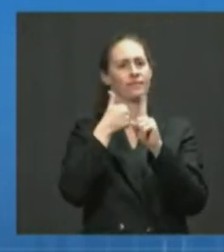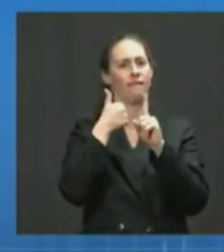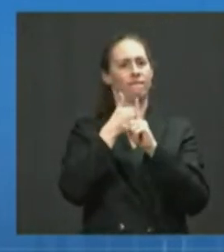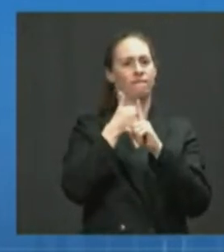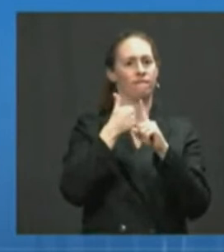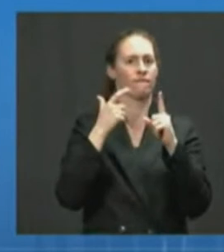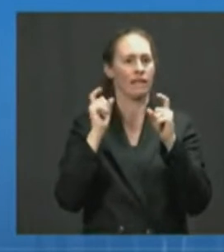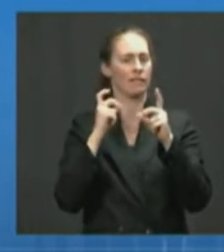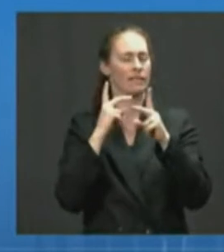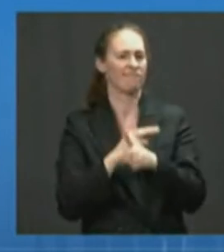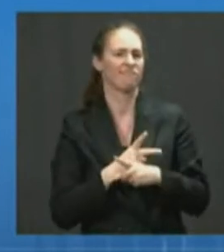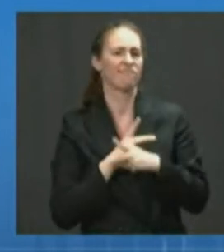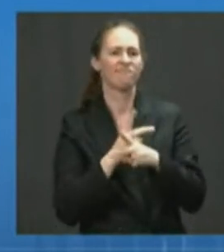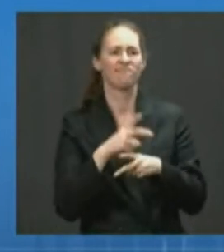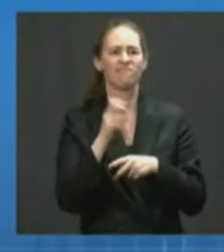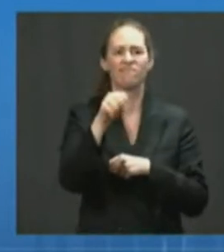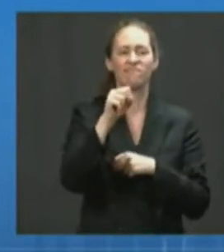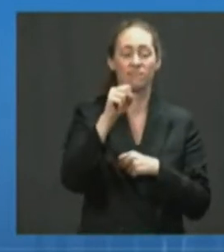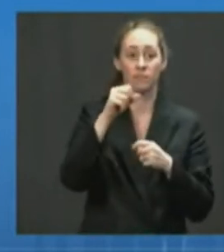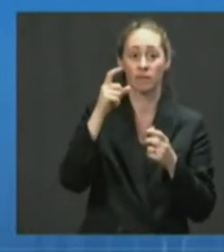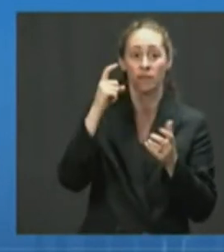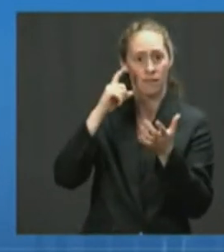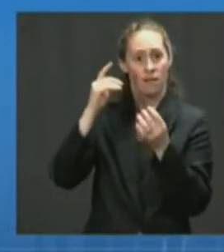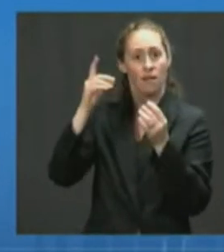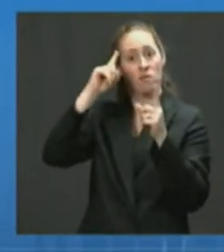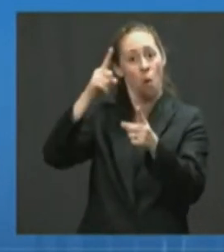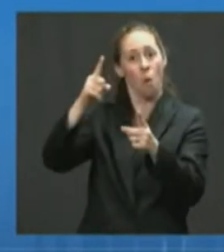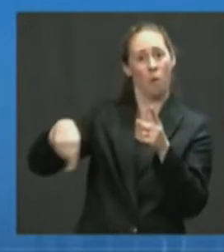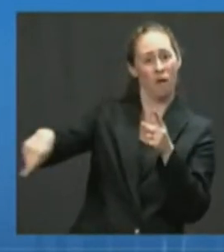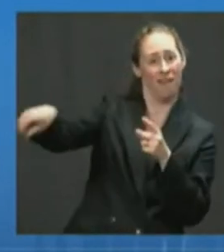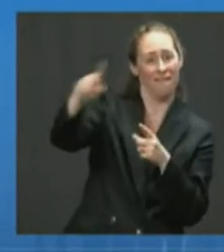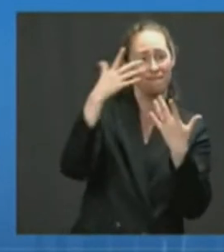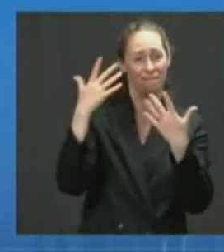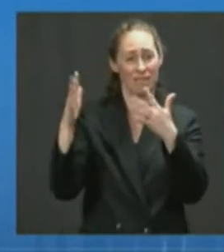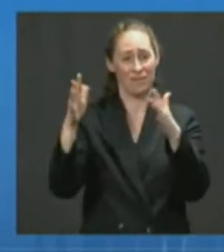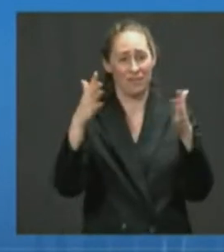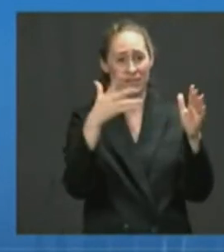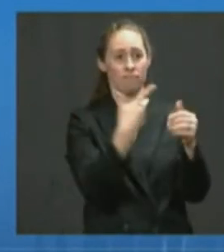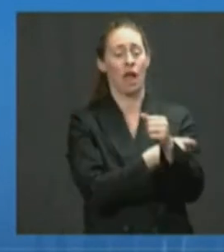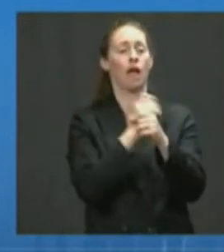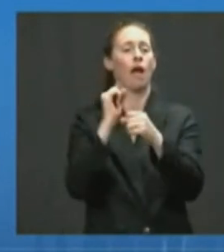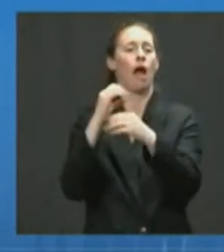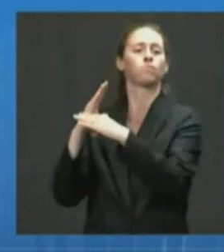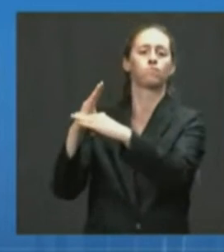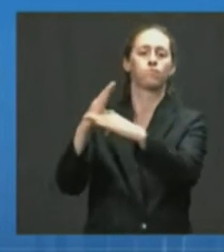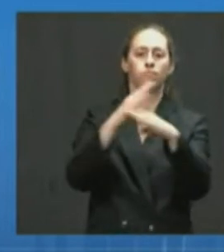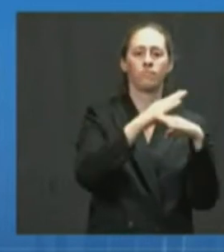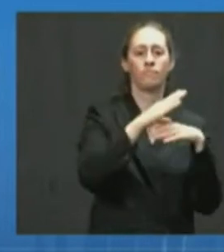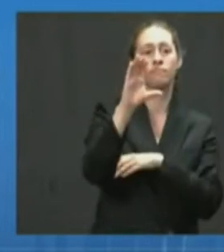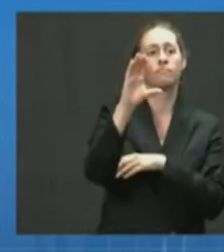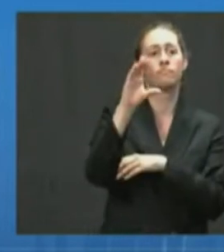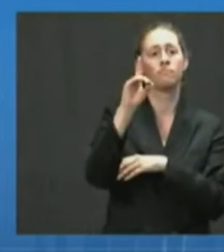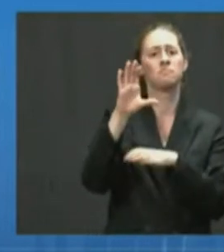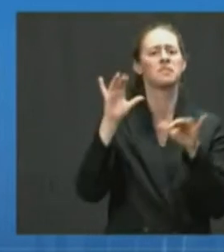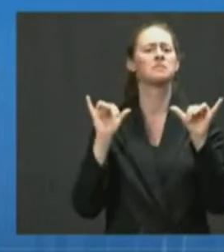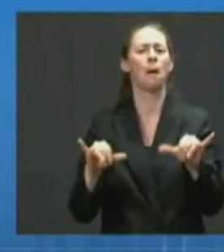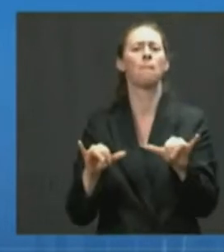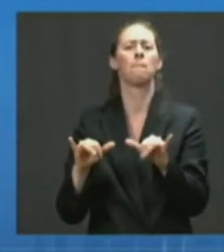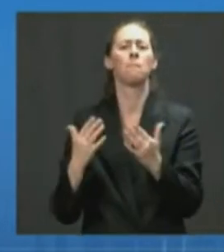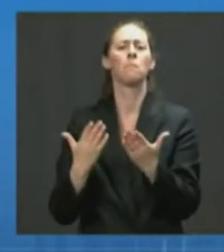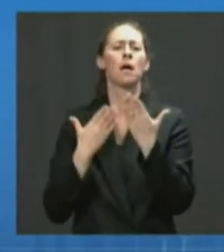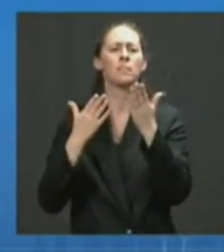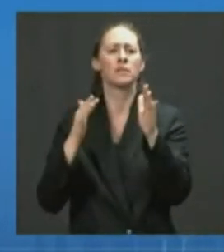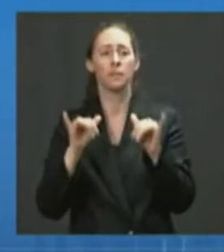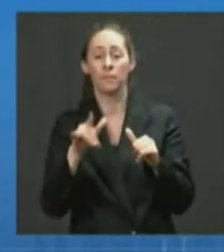people to get vaccinated to stop this pandemic. So overall, the CDC recommendations haven't changed. Fully vaccinated people are